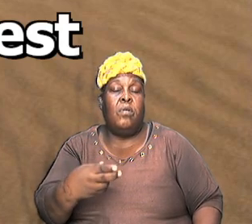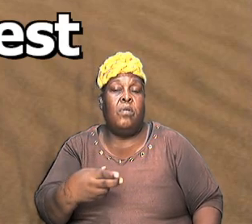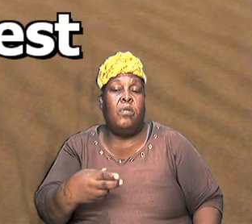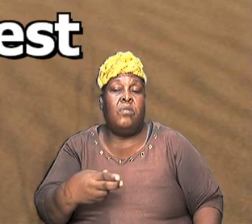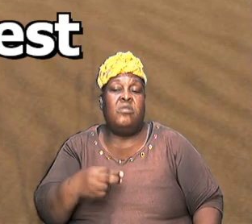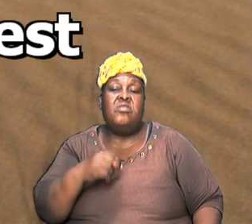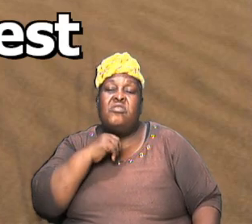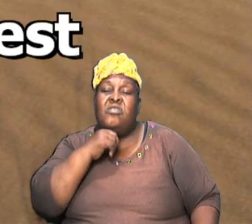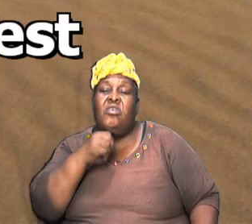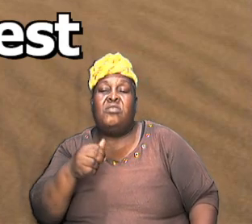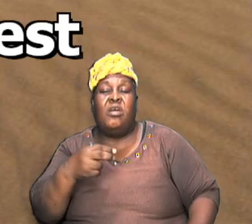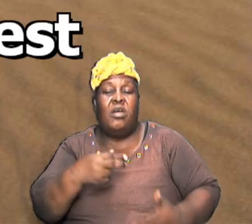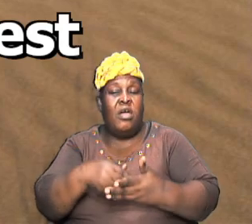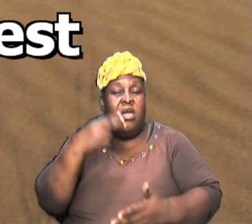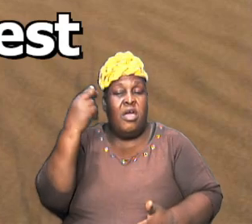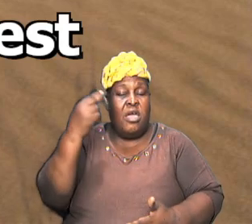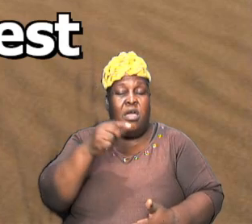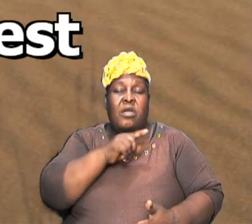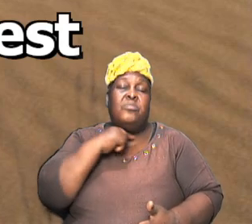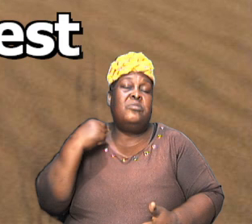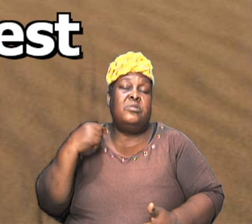after the order of Aaron